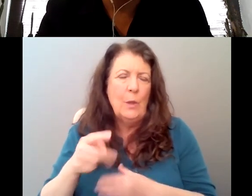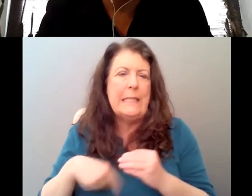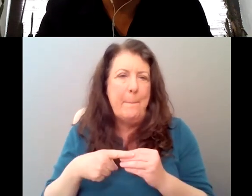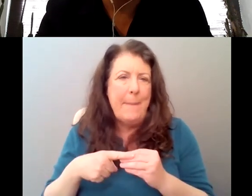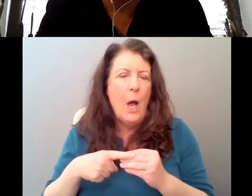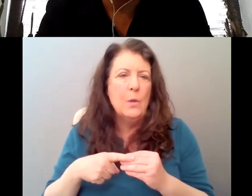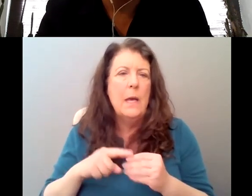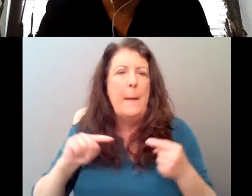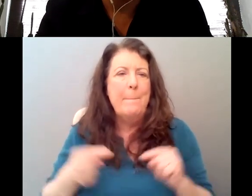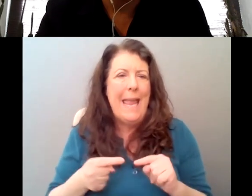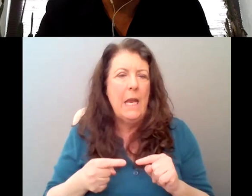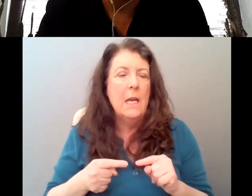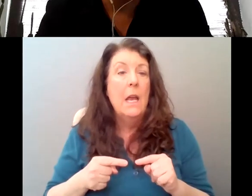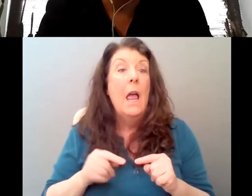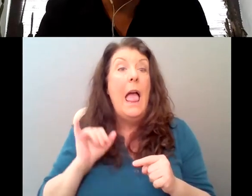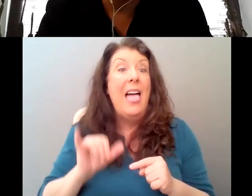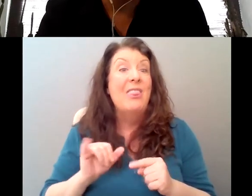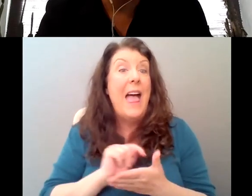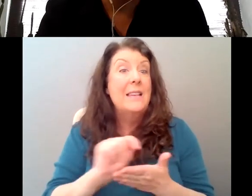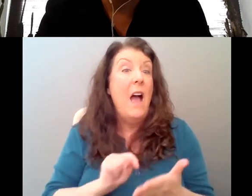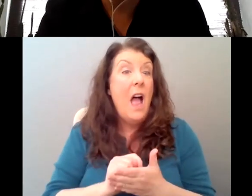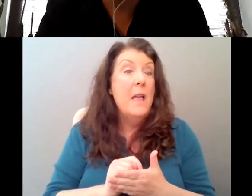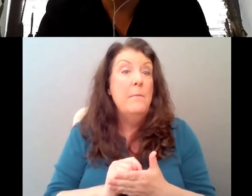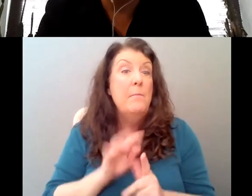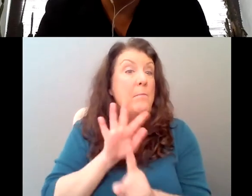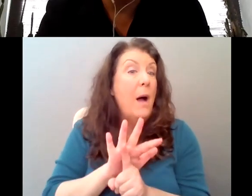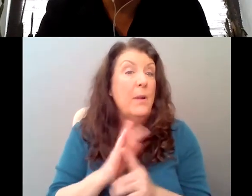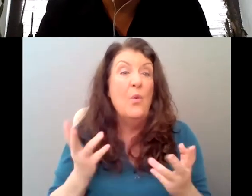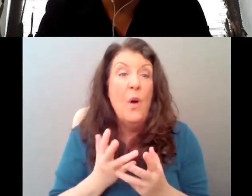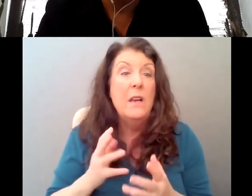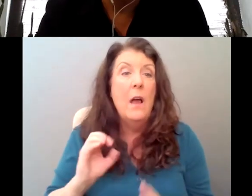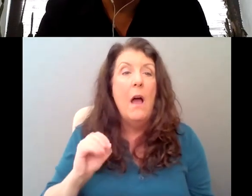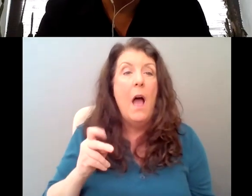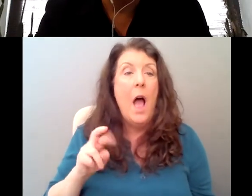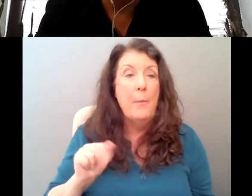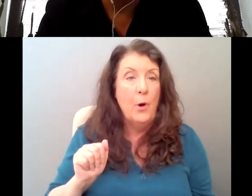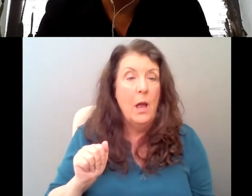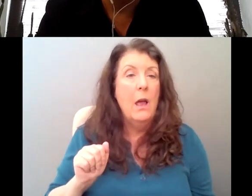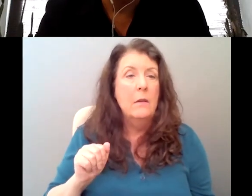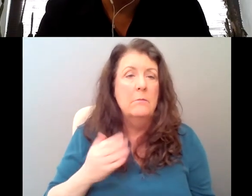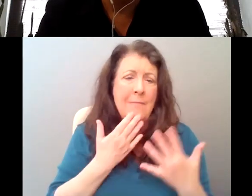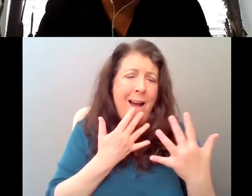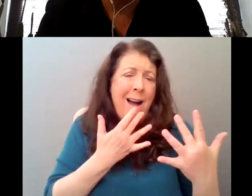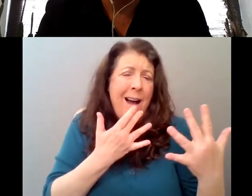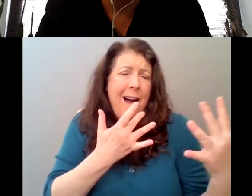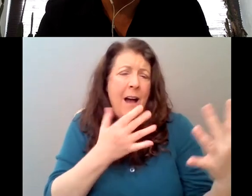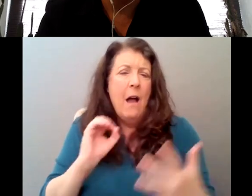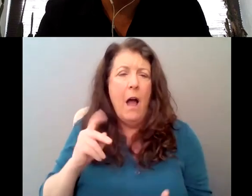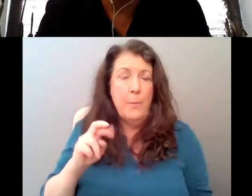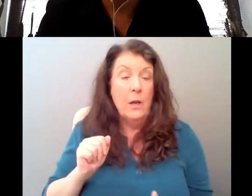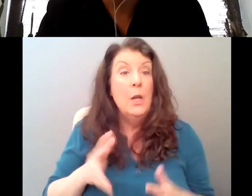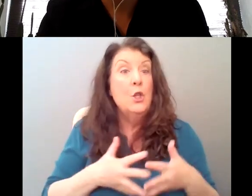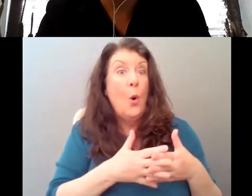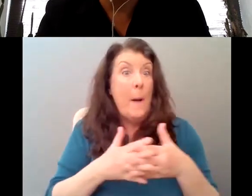was at the time, like the latest trend. Um, and there were Americans who went abroad to Europe and studied opera